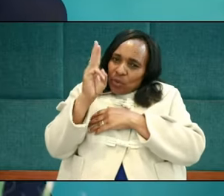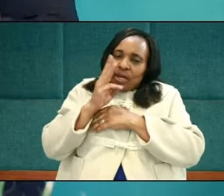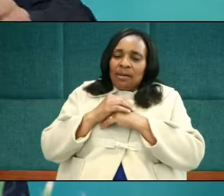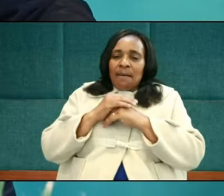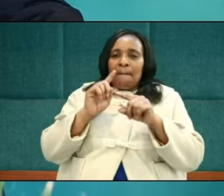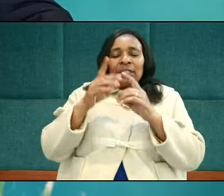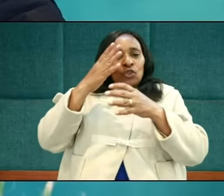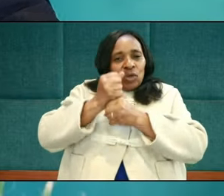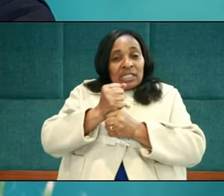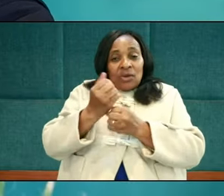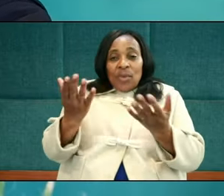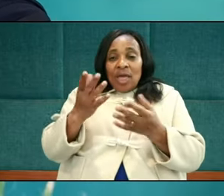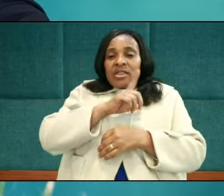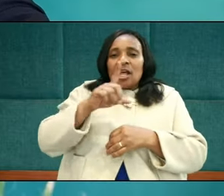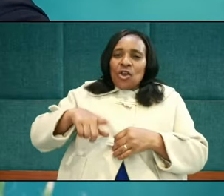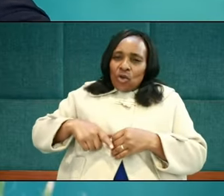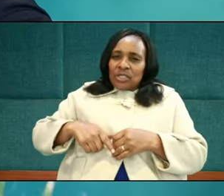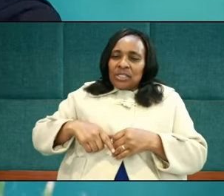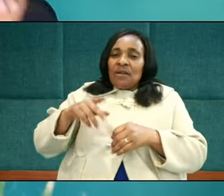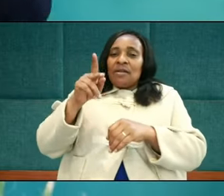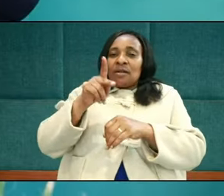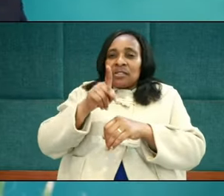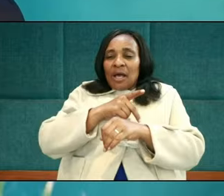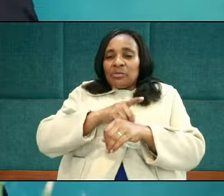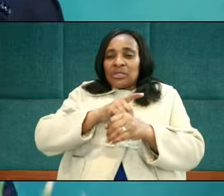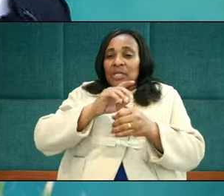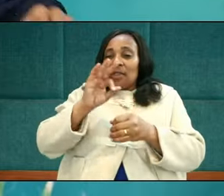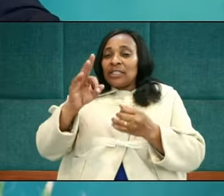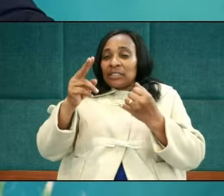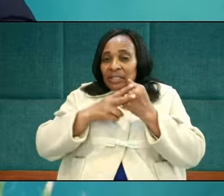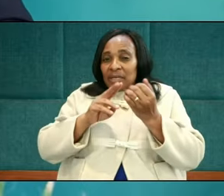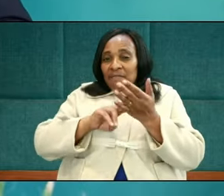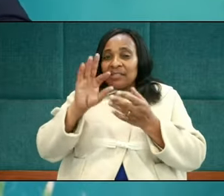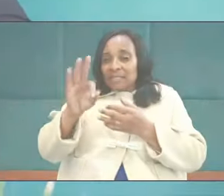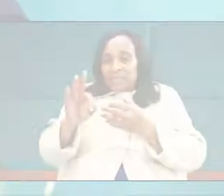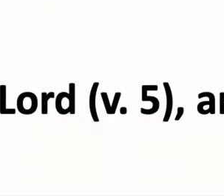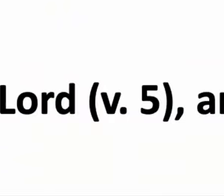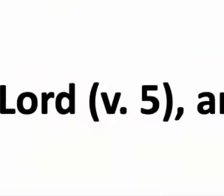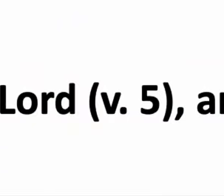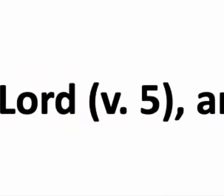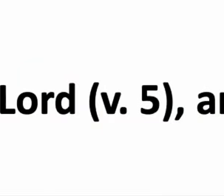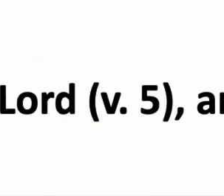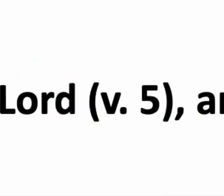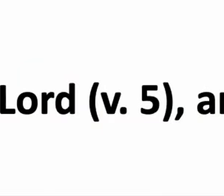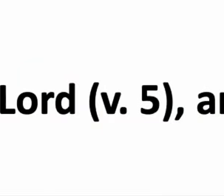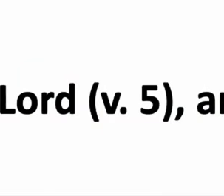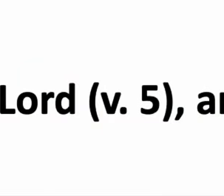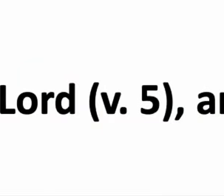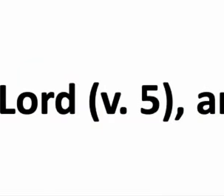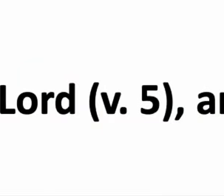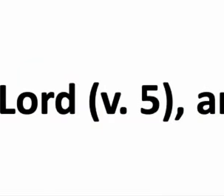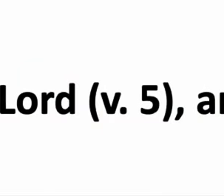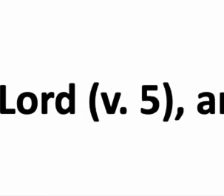trusting in the Lord, verse 3, Psalm 37. By delighting in the Lord, verse 4, Psalm 37. By committing